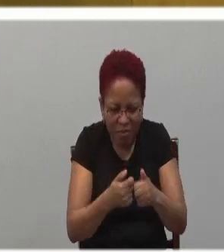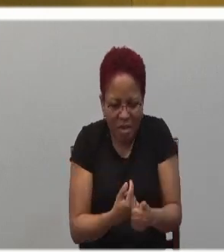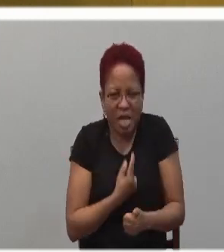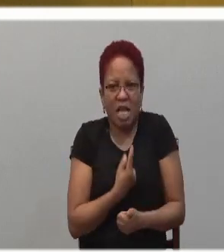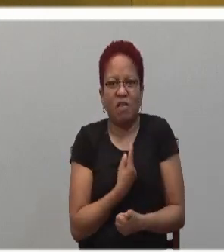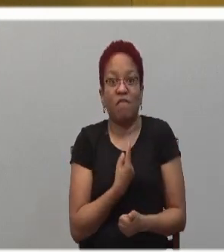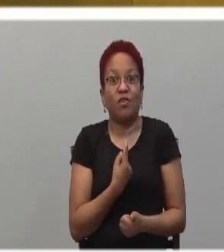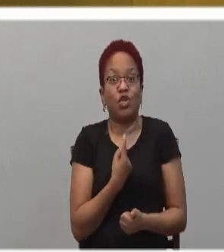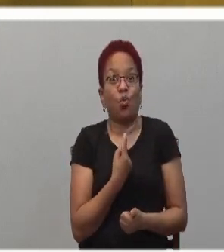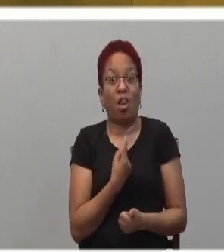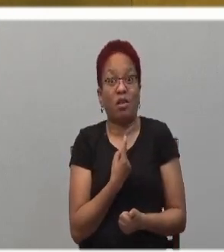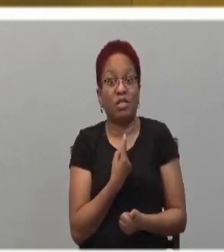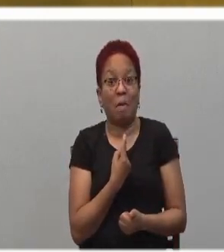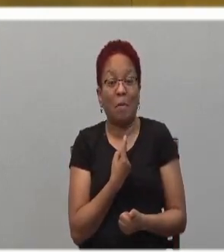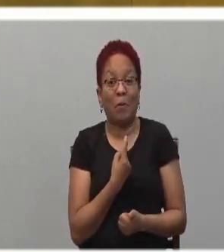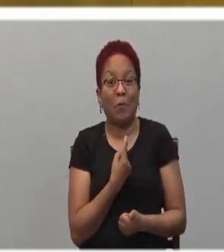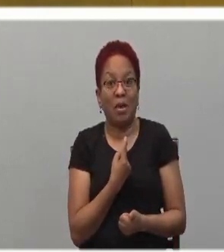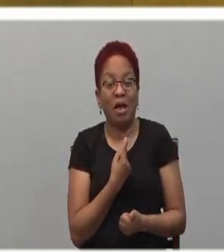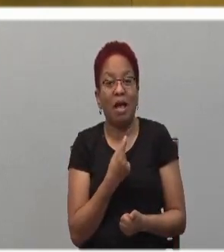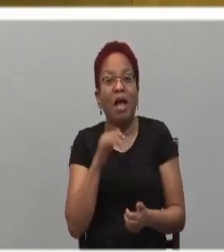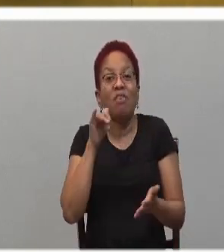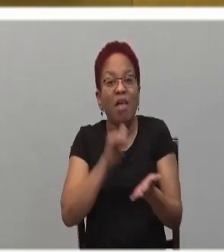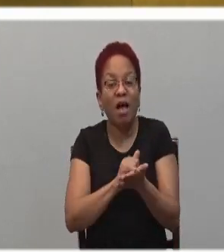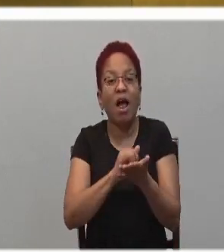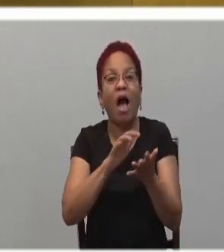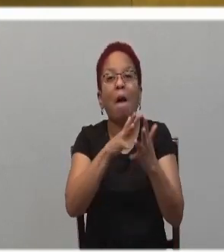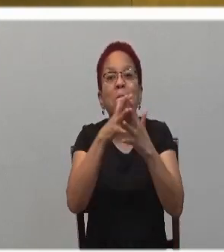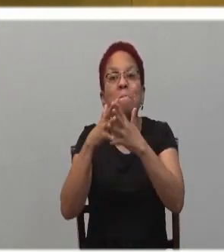that the American culture